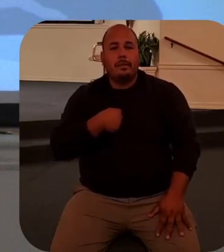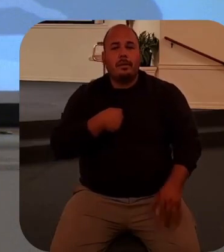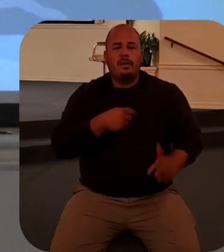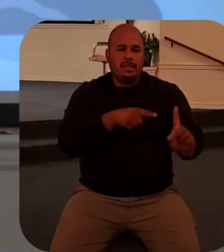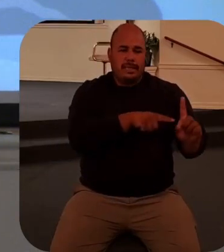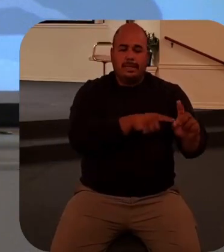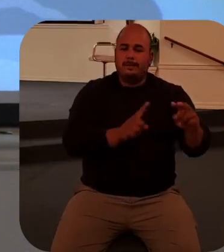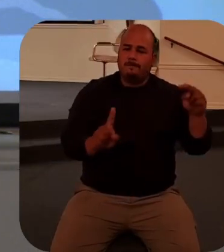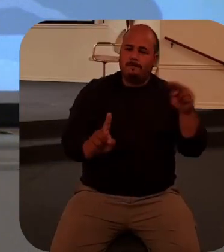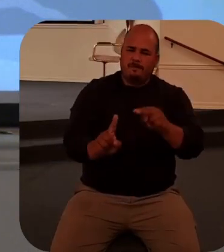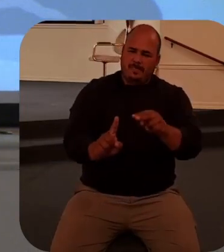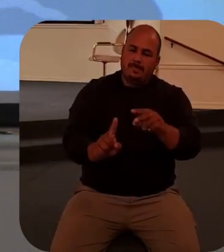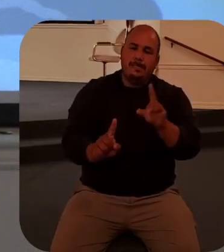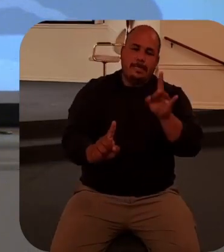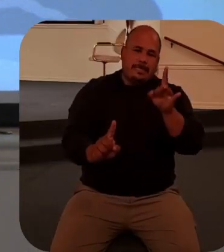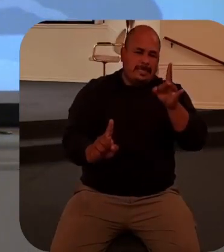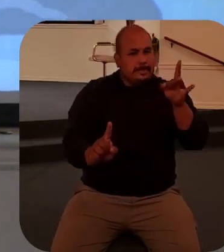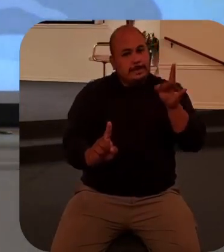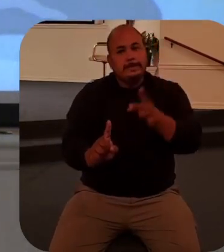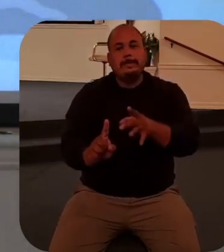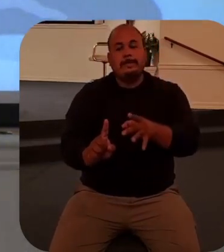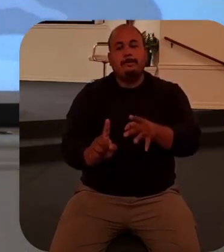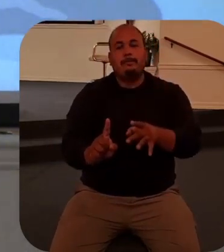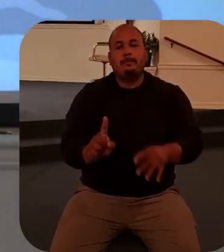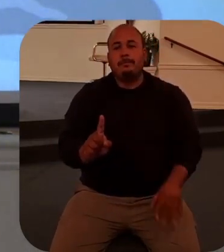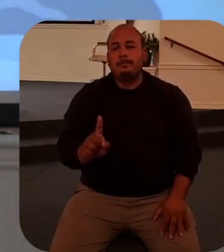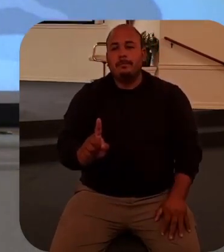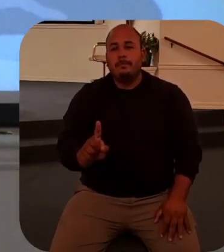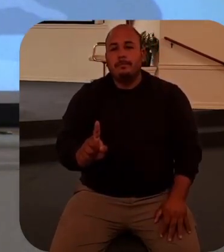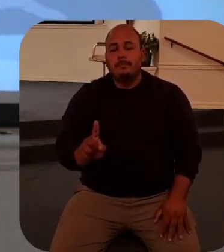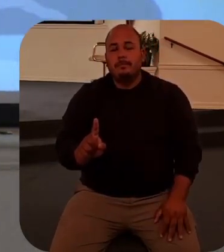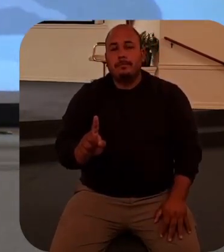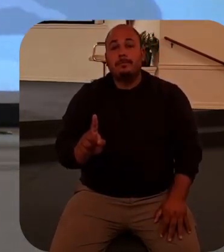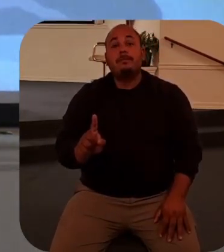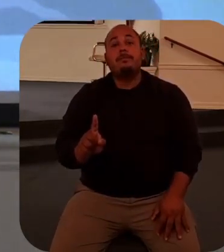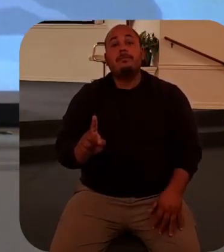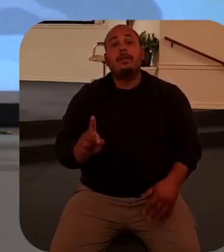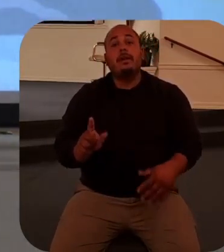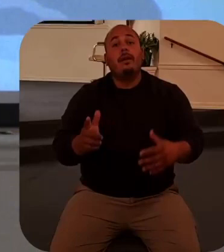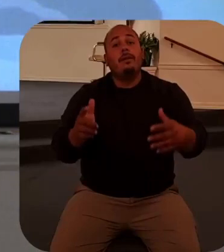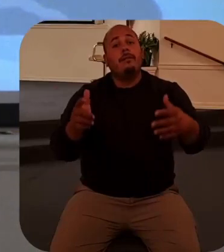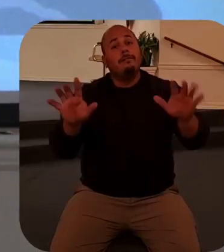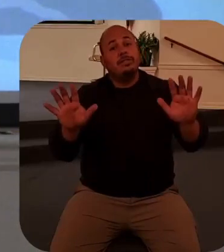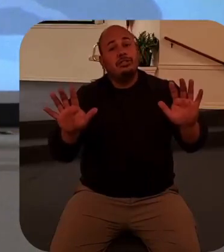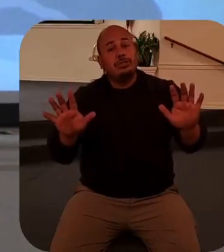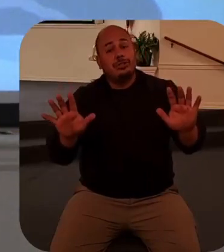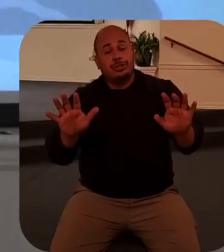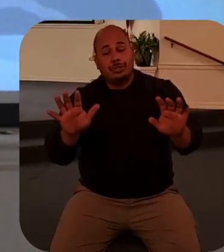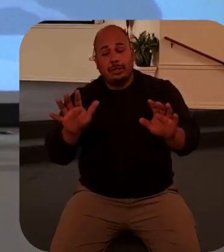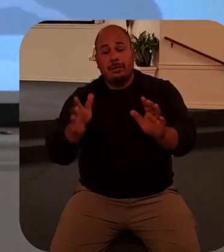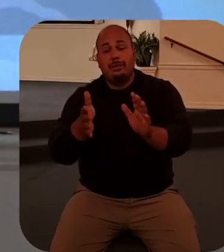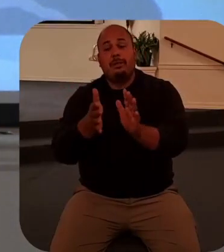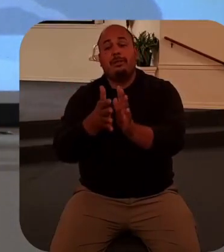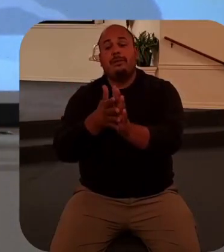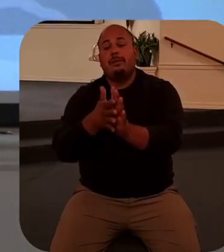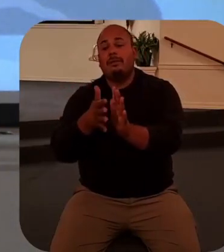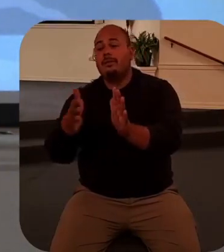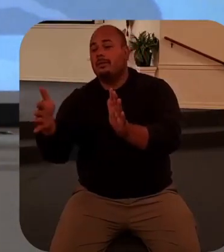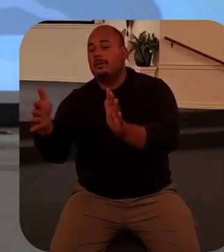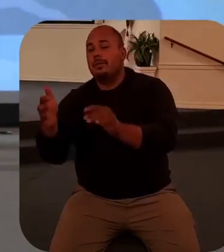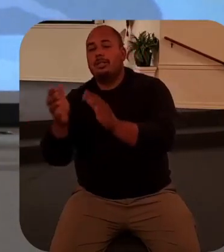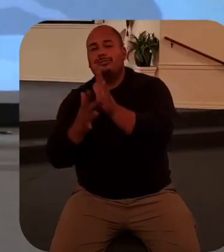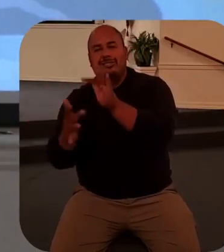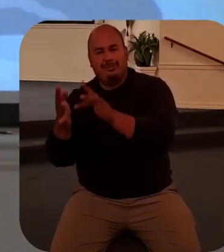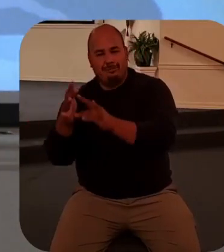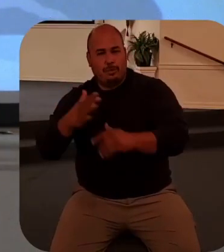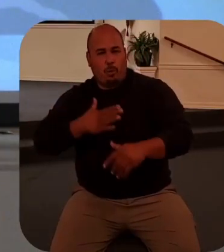and a few weeks after he raised Lazarus to life Jesus laid down his own life so that